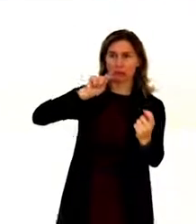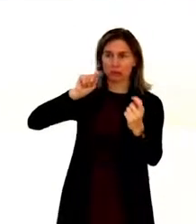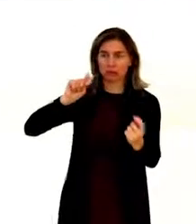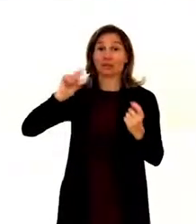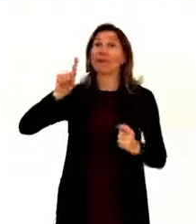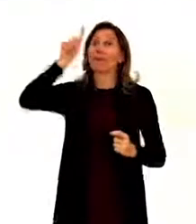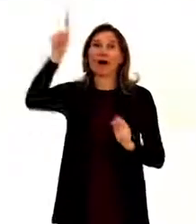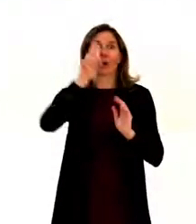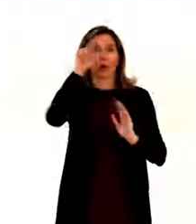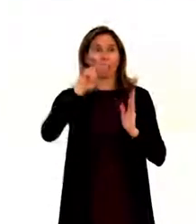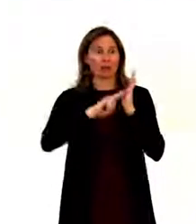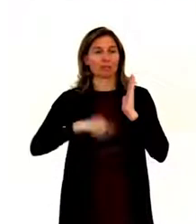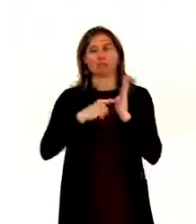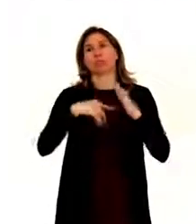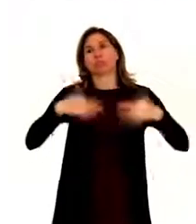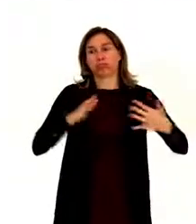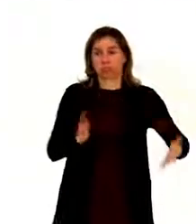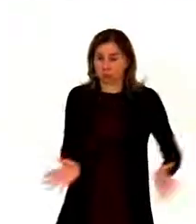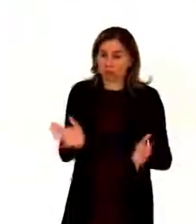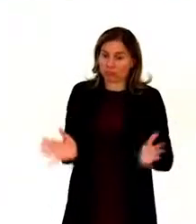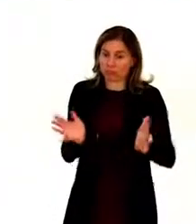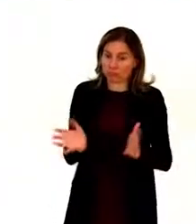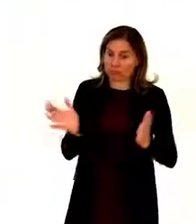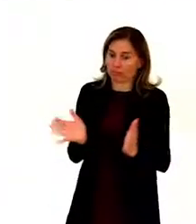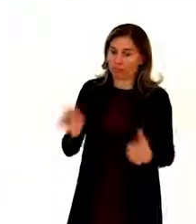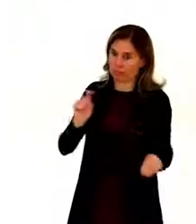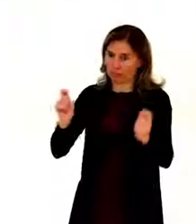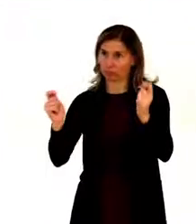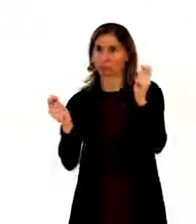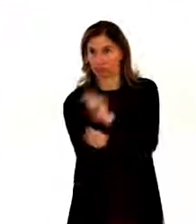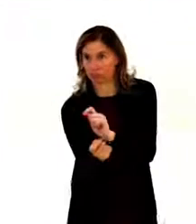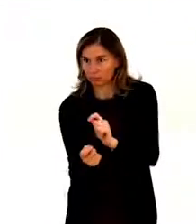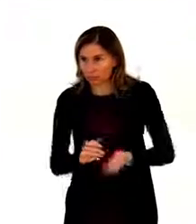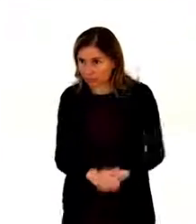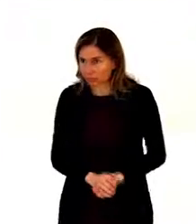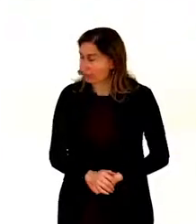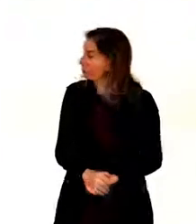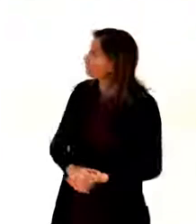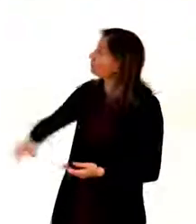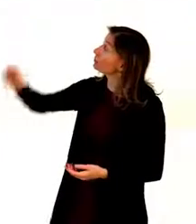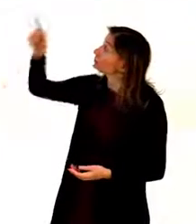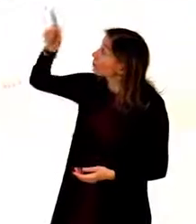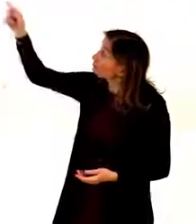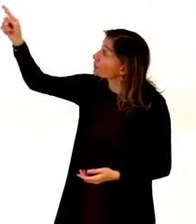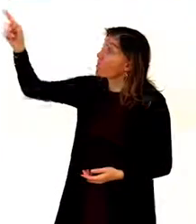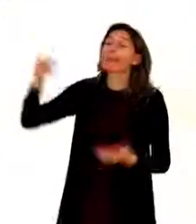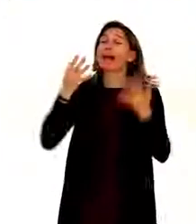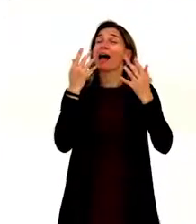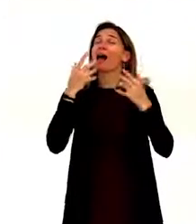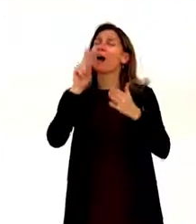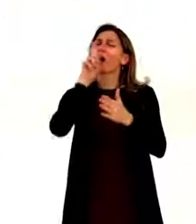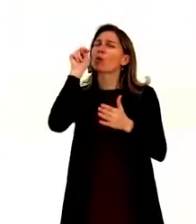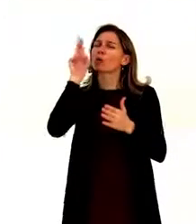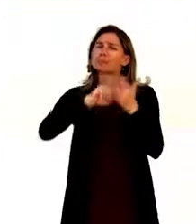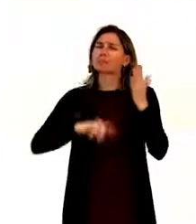on the Rights of Persons with Disabilities. Next slide, please. Convention is based on a number of principles put forth in Article 2.